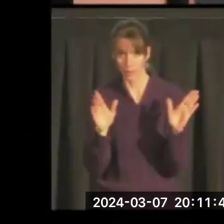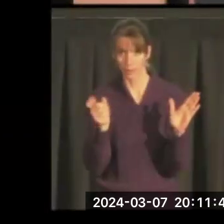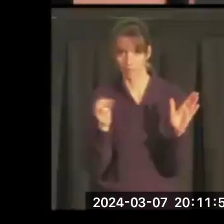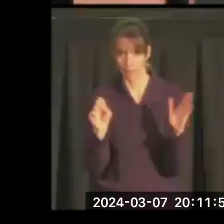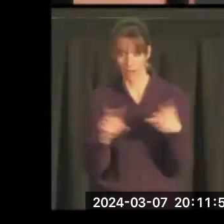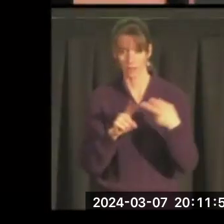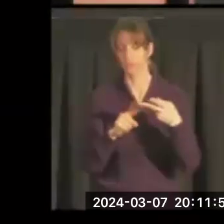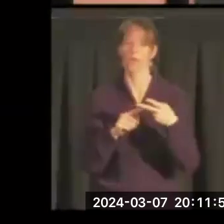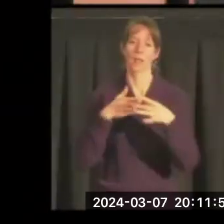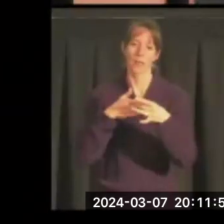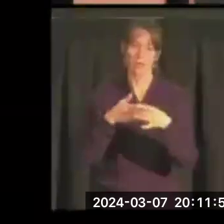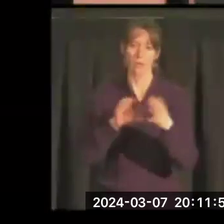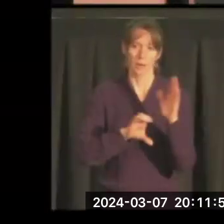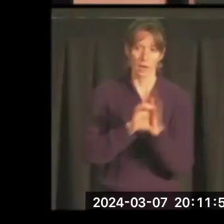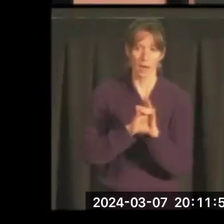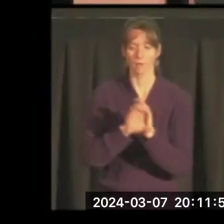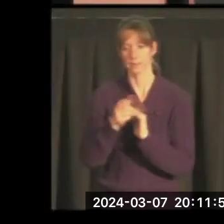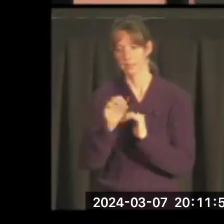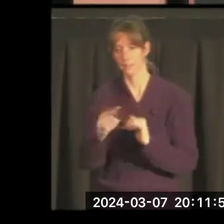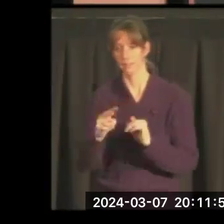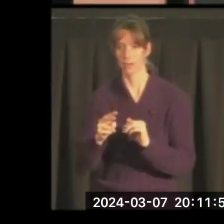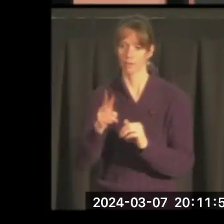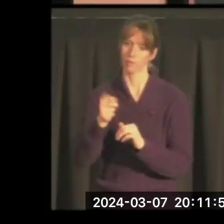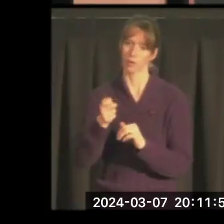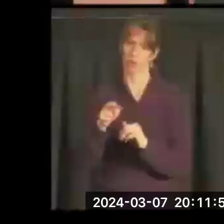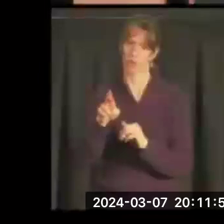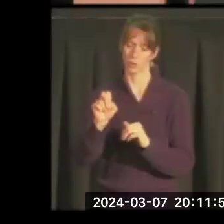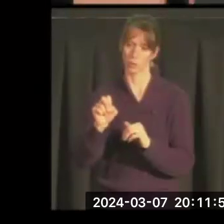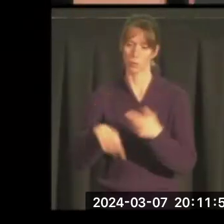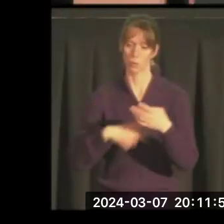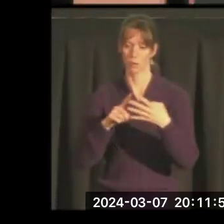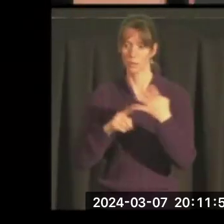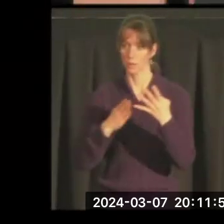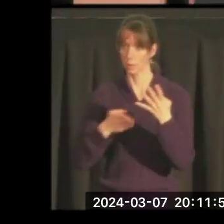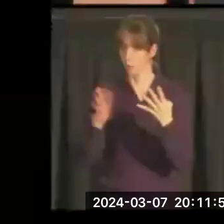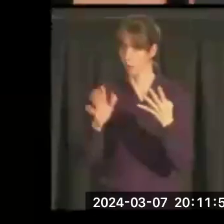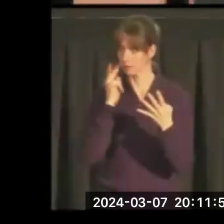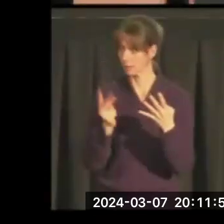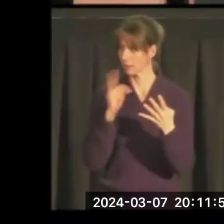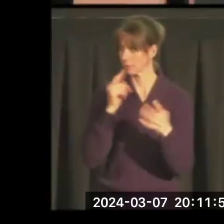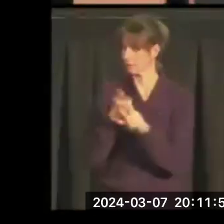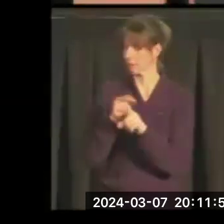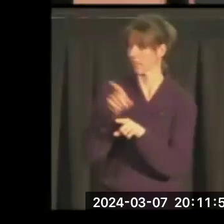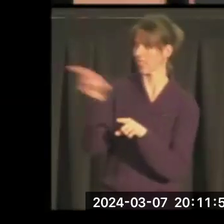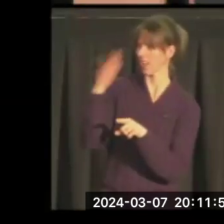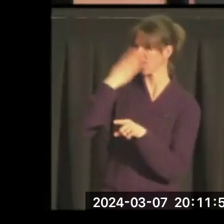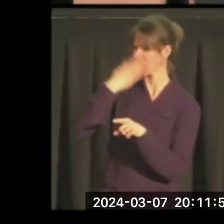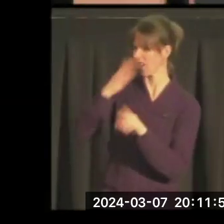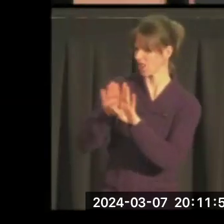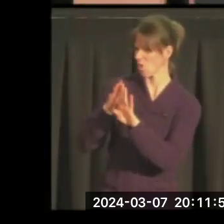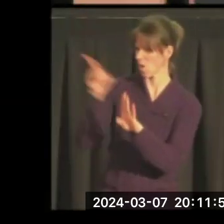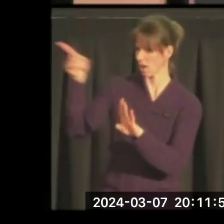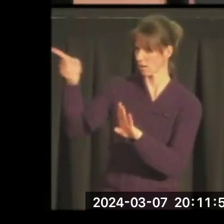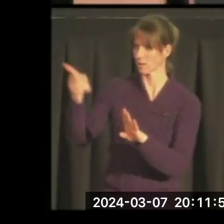conferences on leadership, character, and civic virtue. Some of you have already seen because it was out here in front of the door about